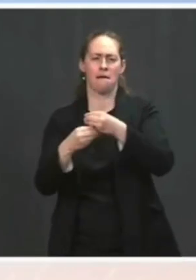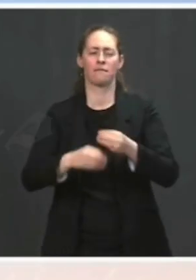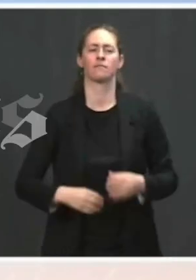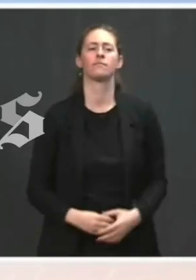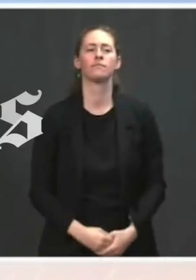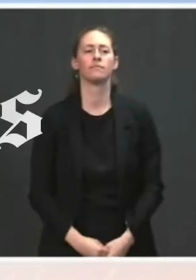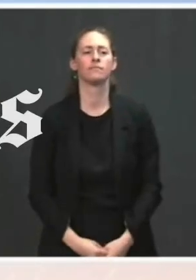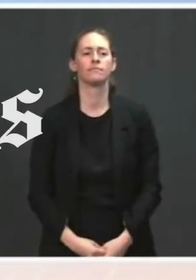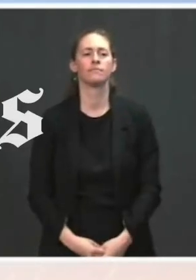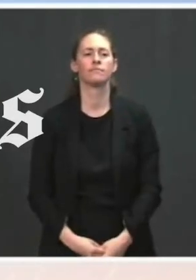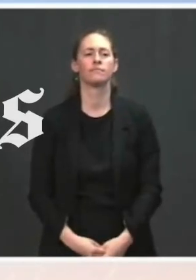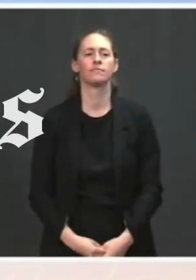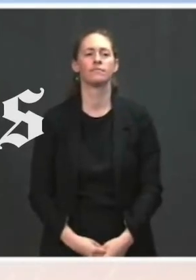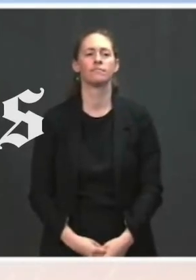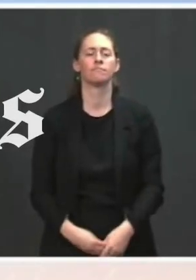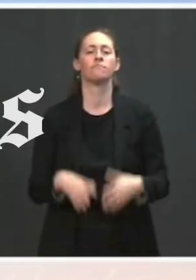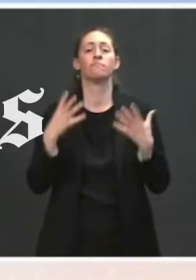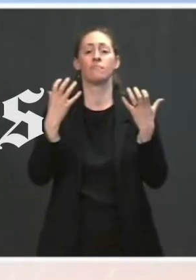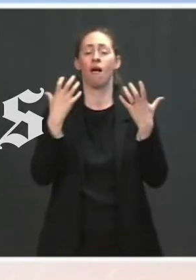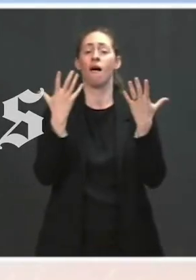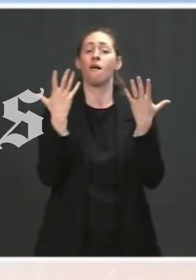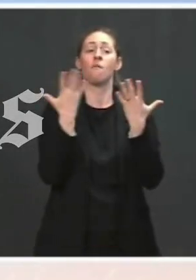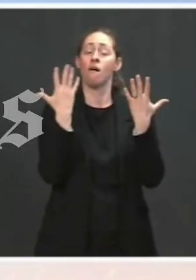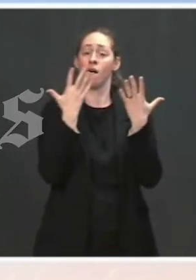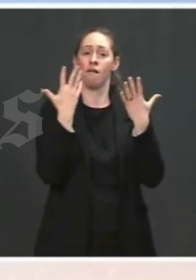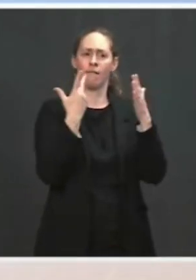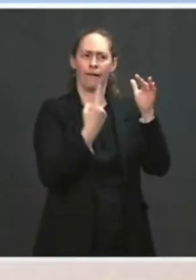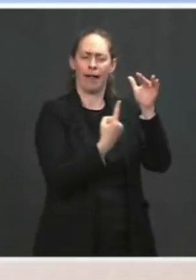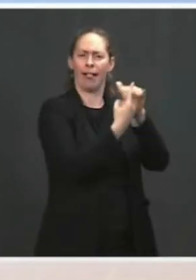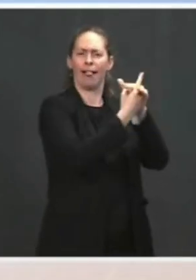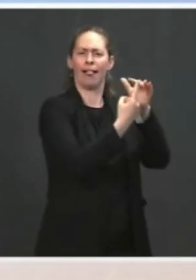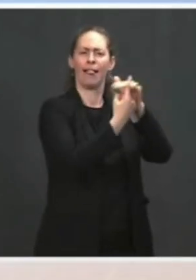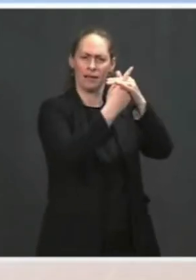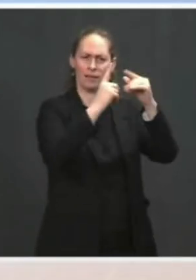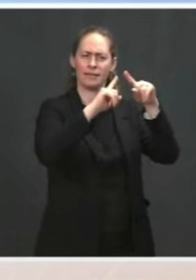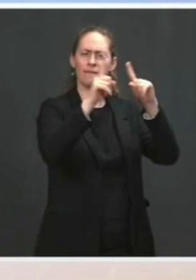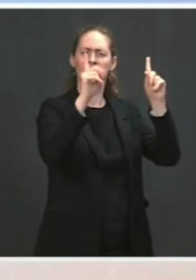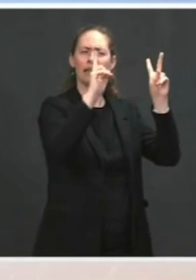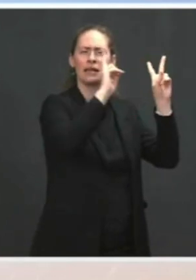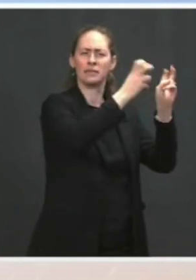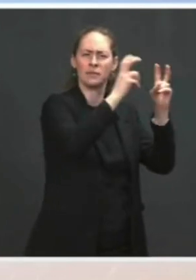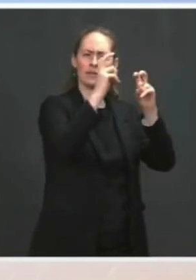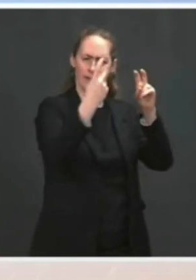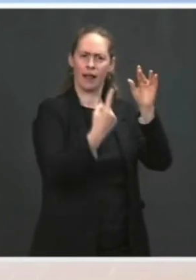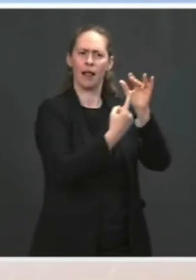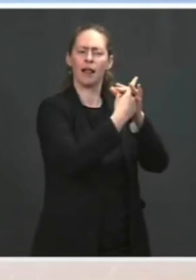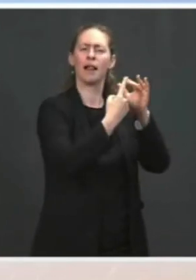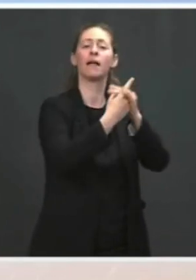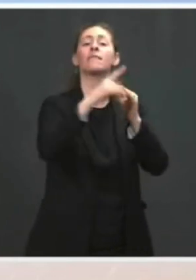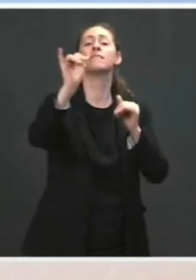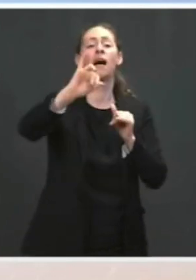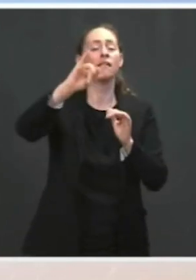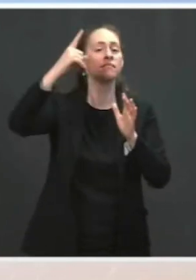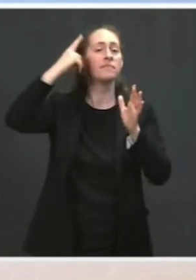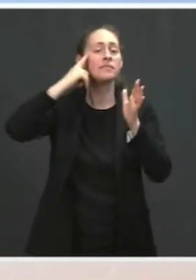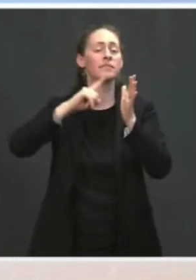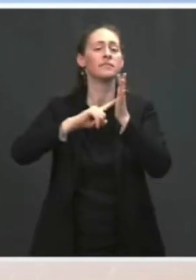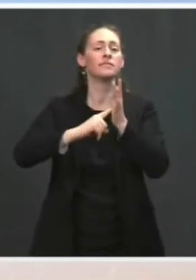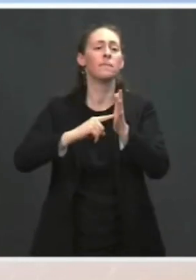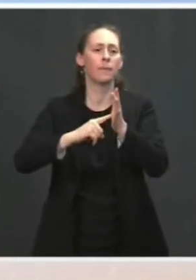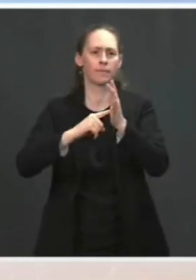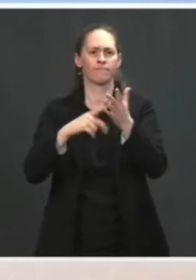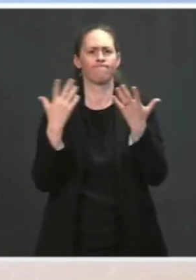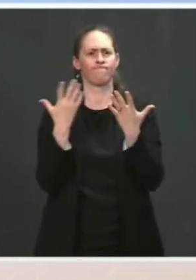A couple of issues come up of the importance of calling this pause,